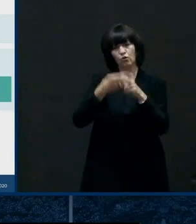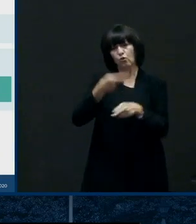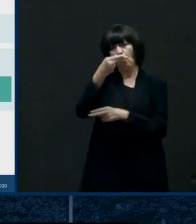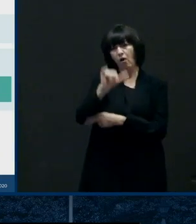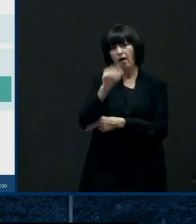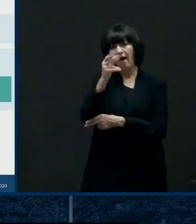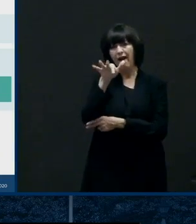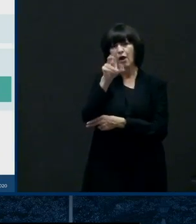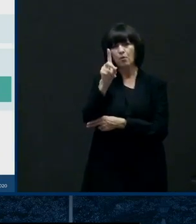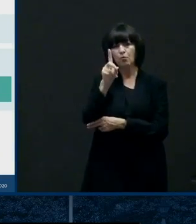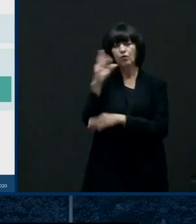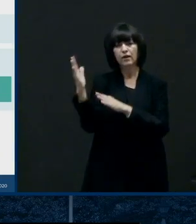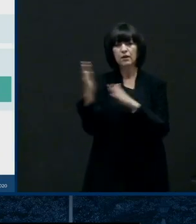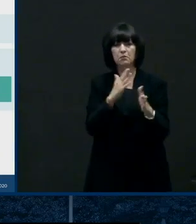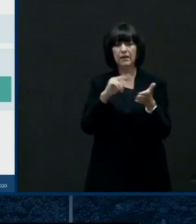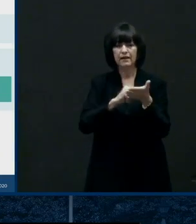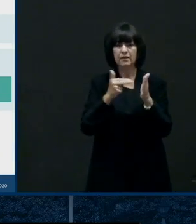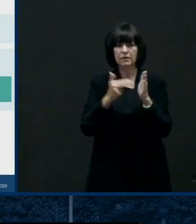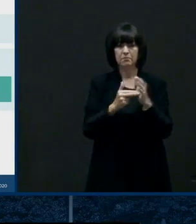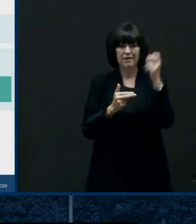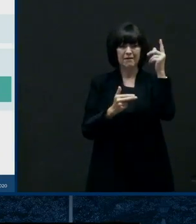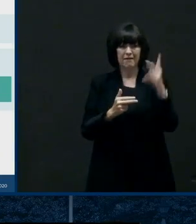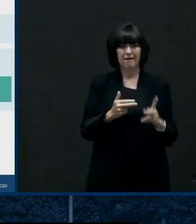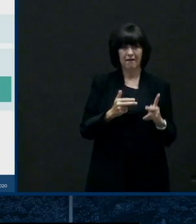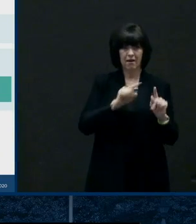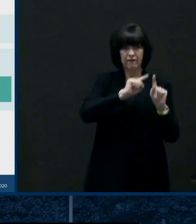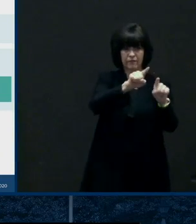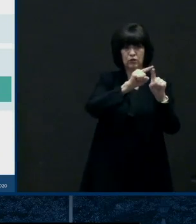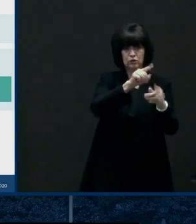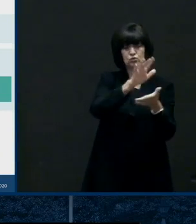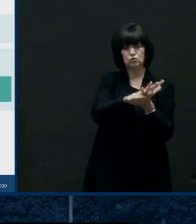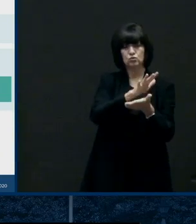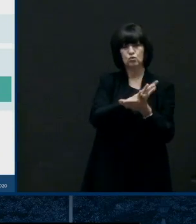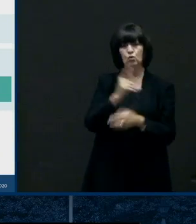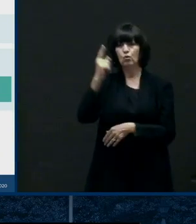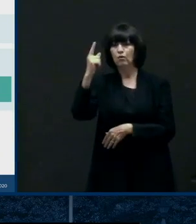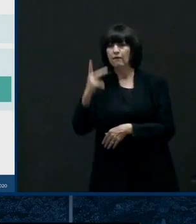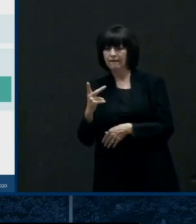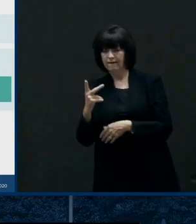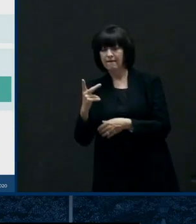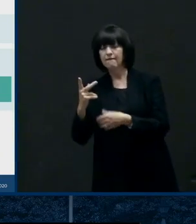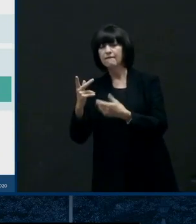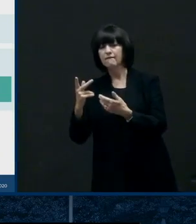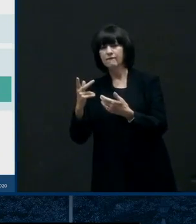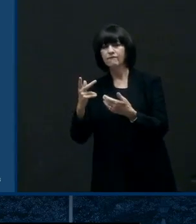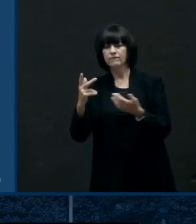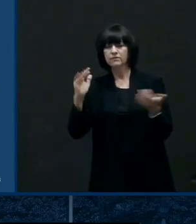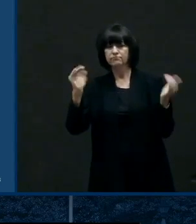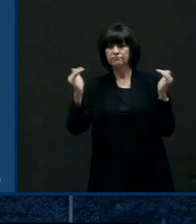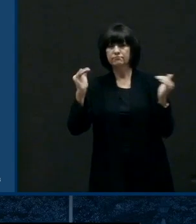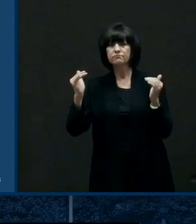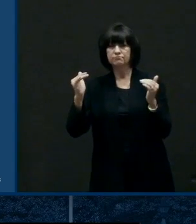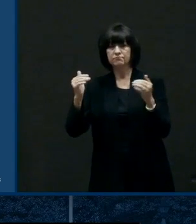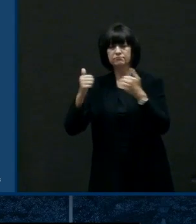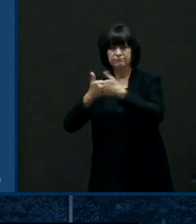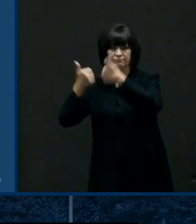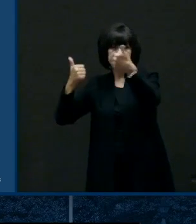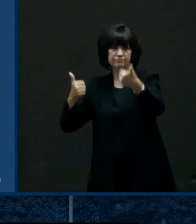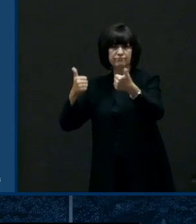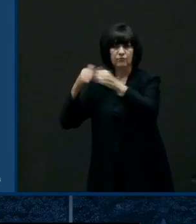approved by the cape penlapin school district here it is an example of a hybrid plan